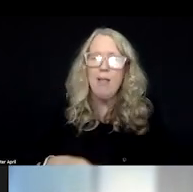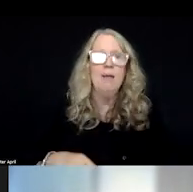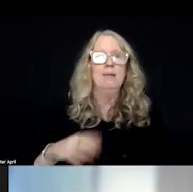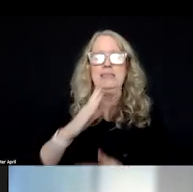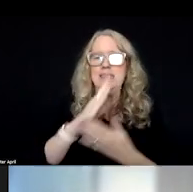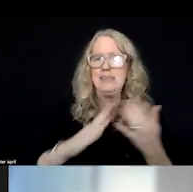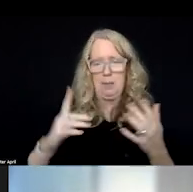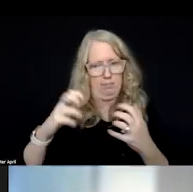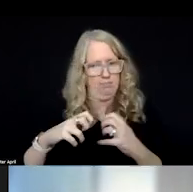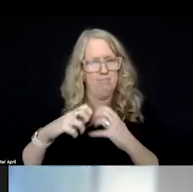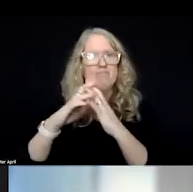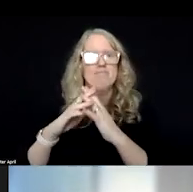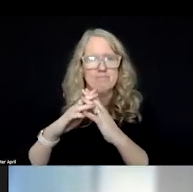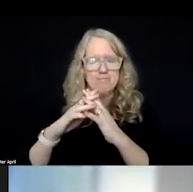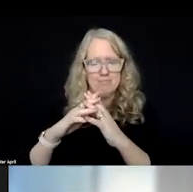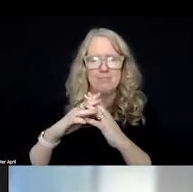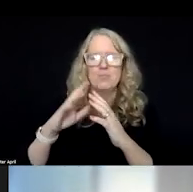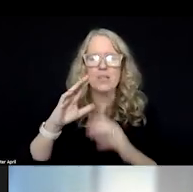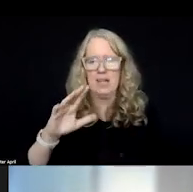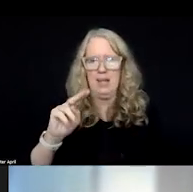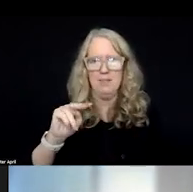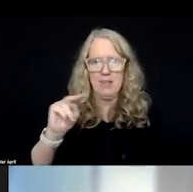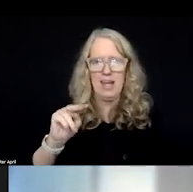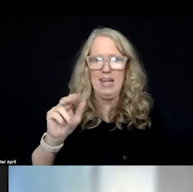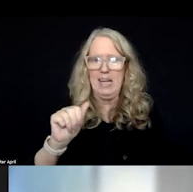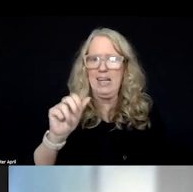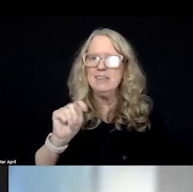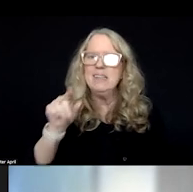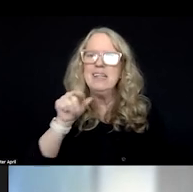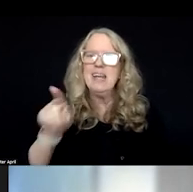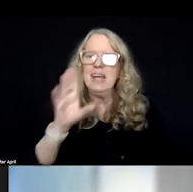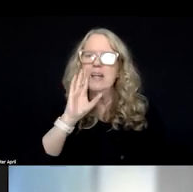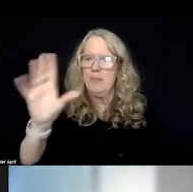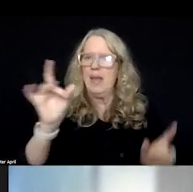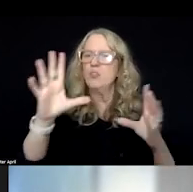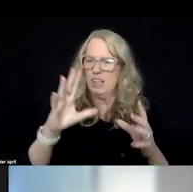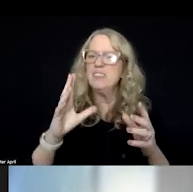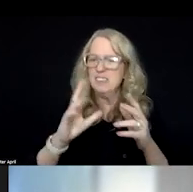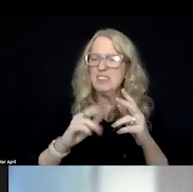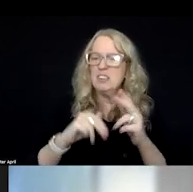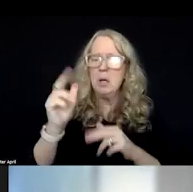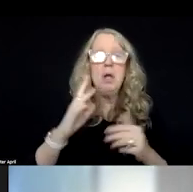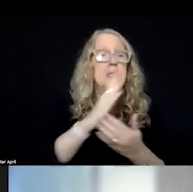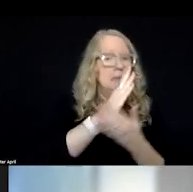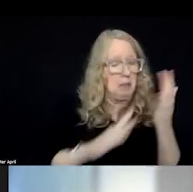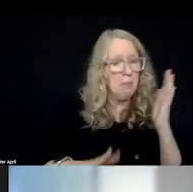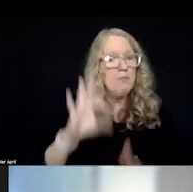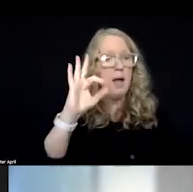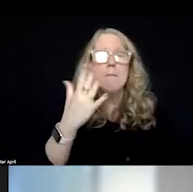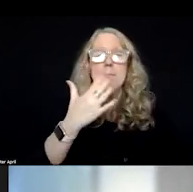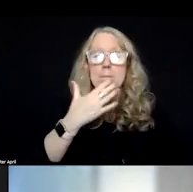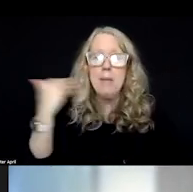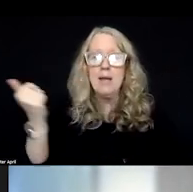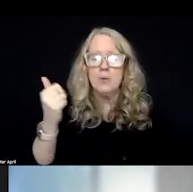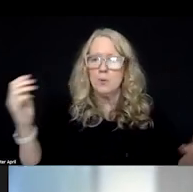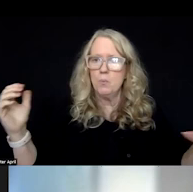the implementation of of MAT in the crisis facility and some others. We found that it was better to partner